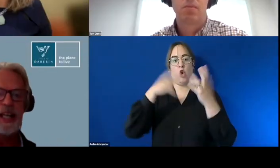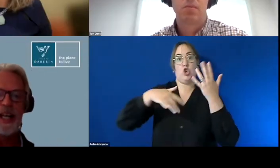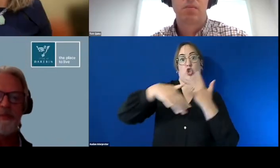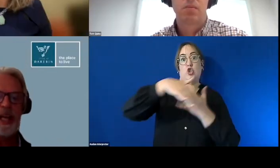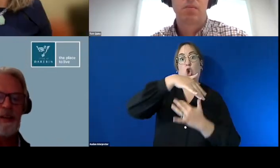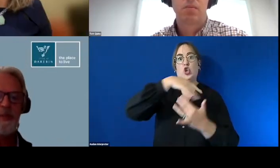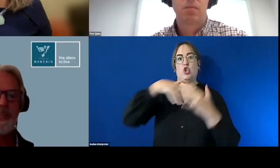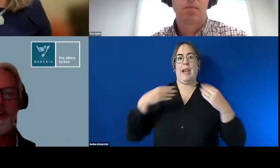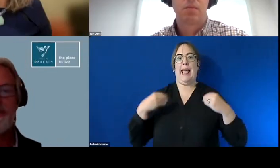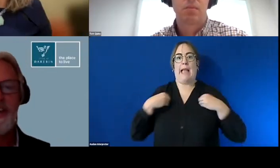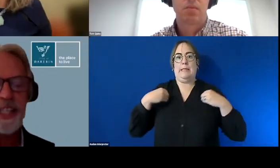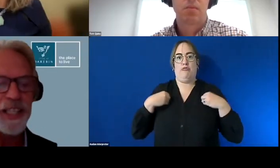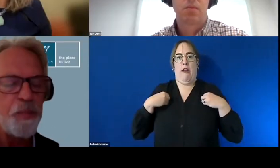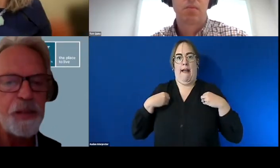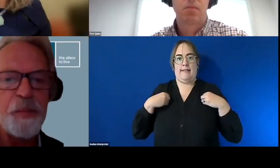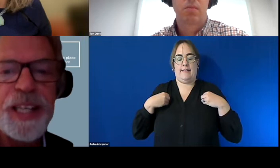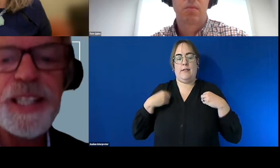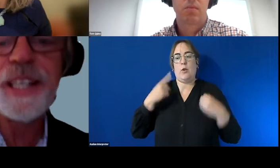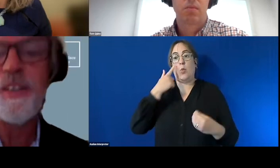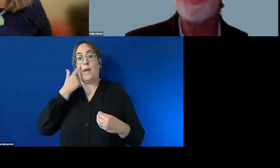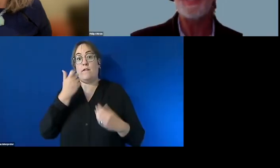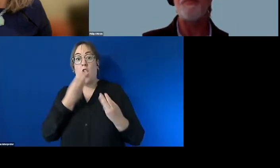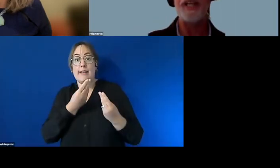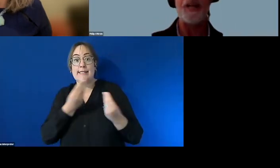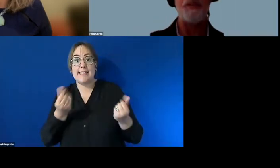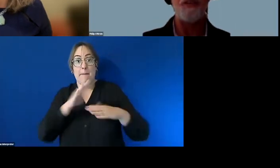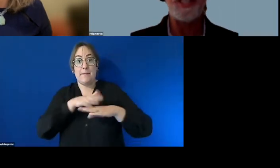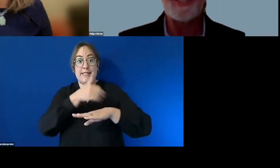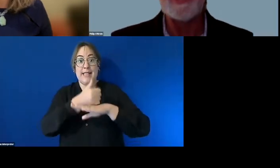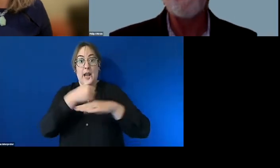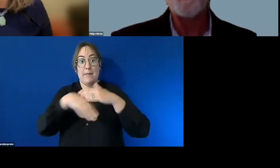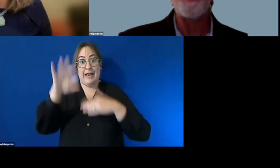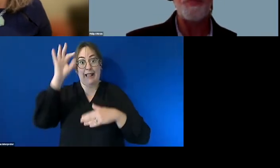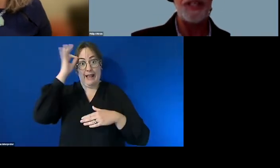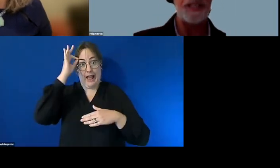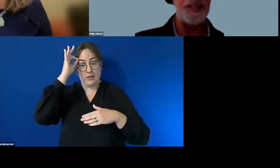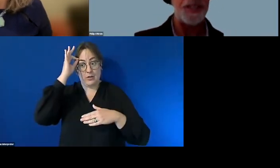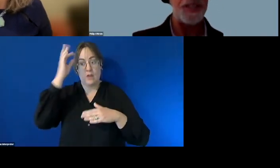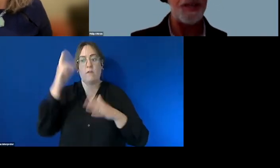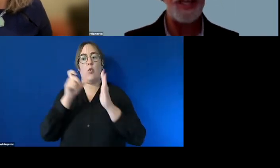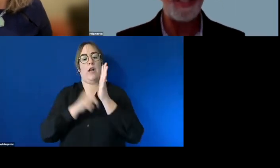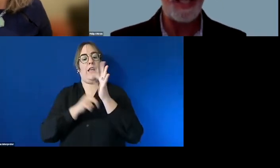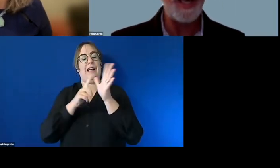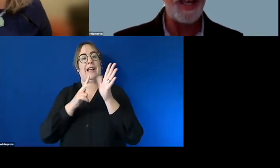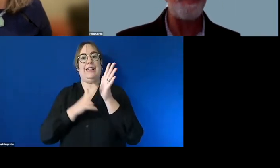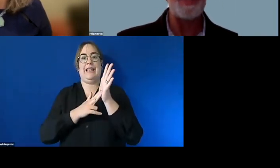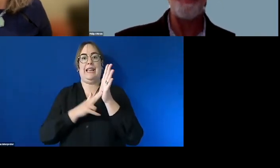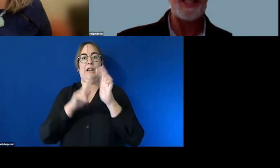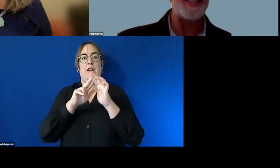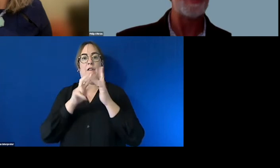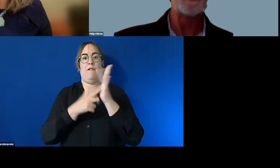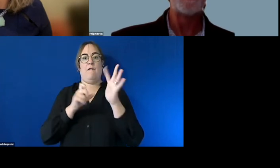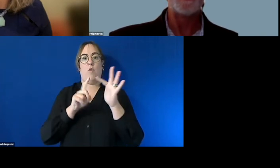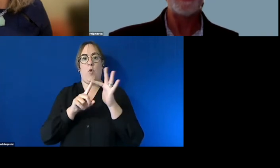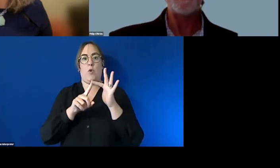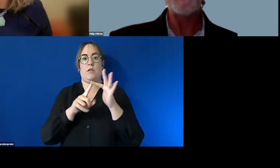um and we tried to find some that were based in darabin and we came across clean force property services that are based in um in